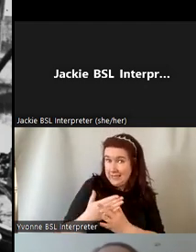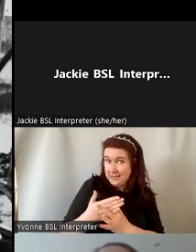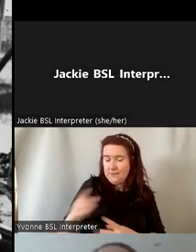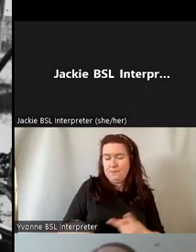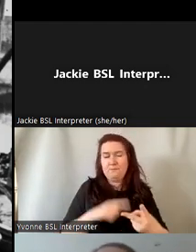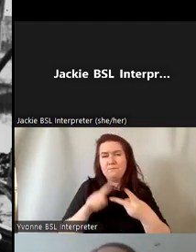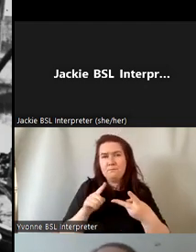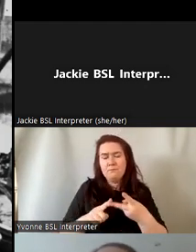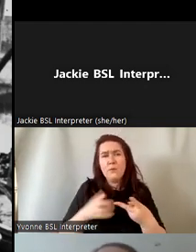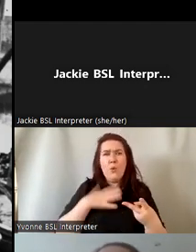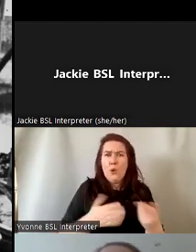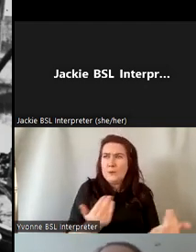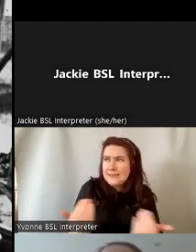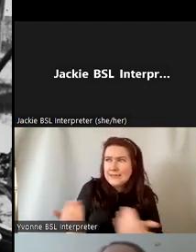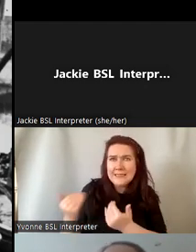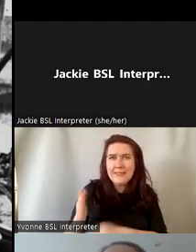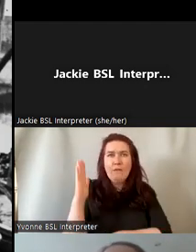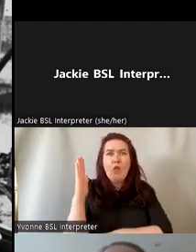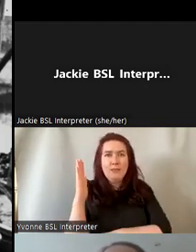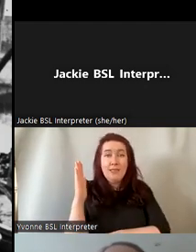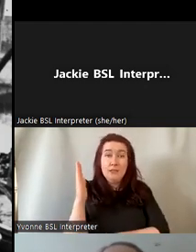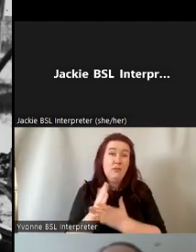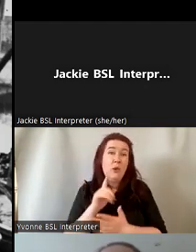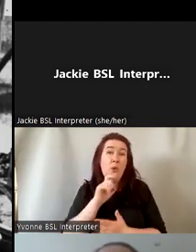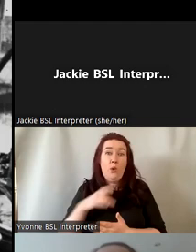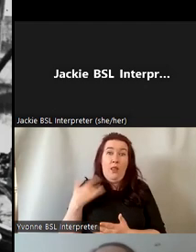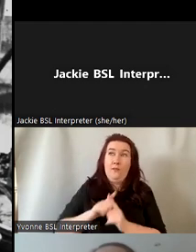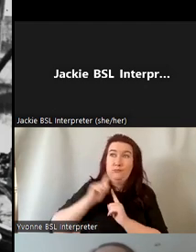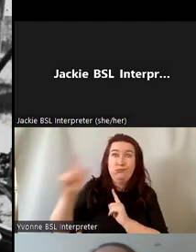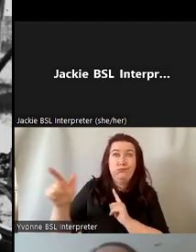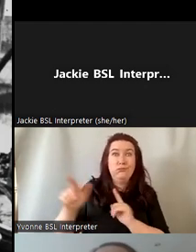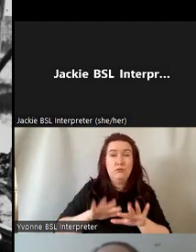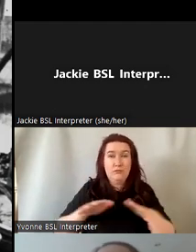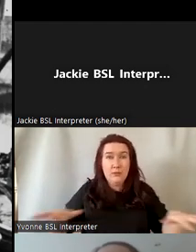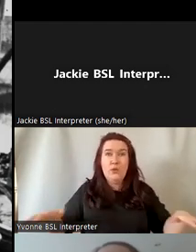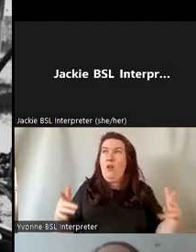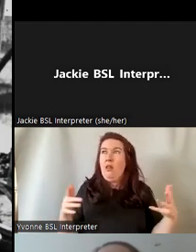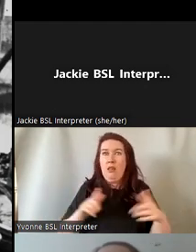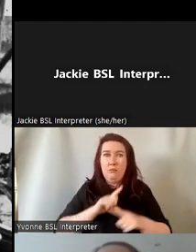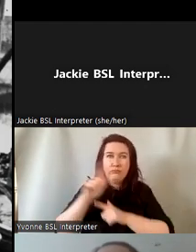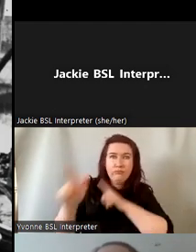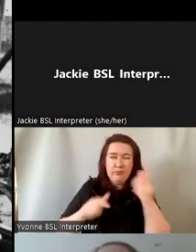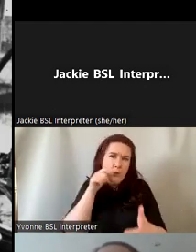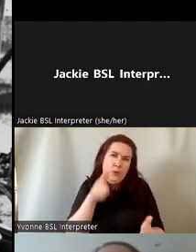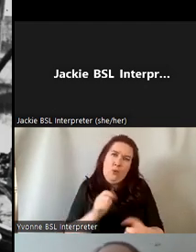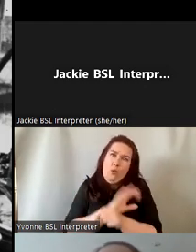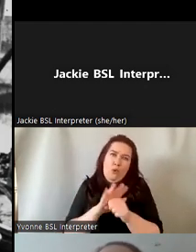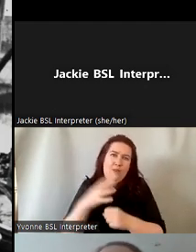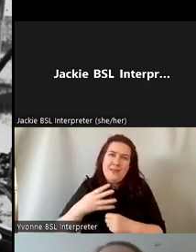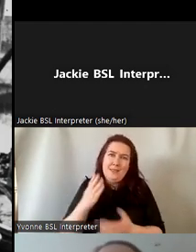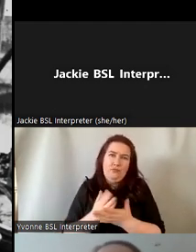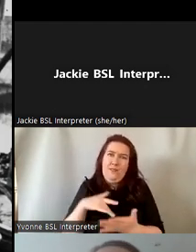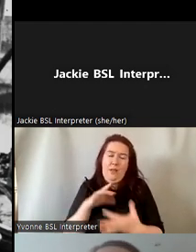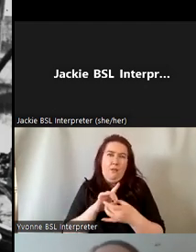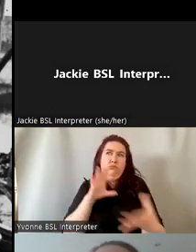engage volunteers particularly remotely um because coming out of covid we all knew how difficult it had been to get